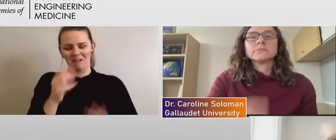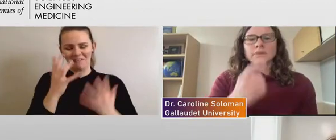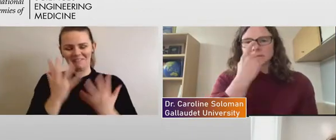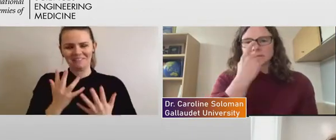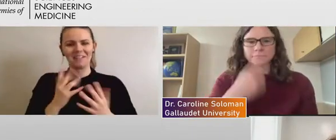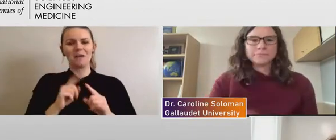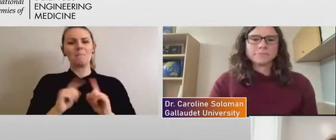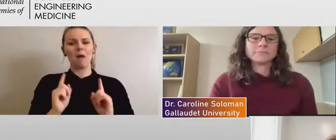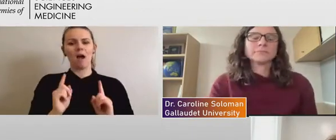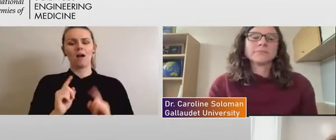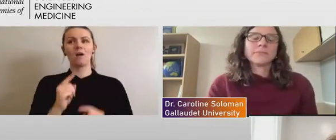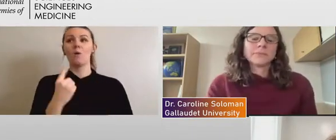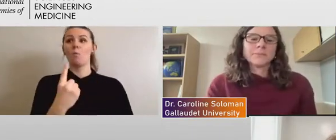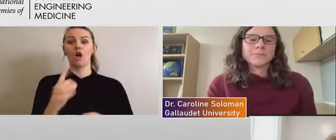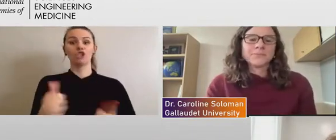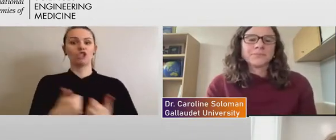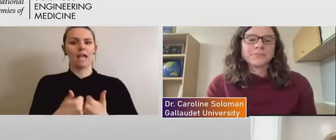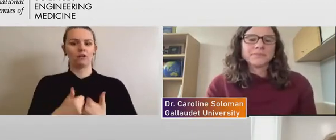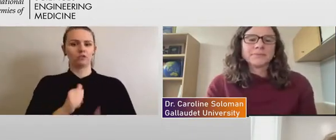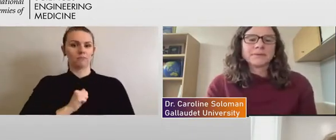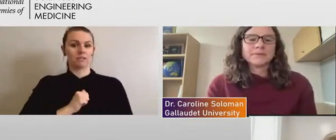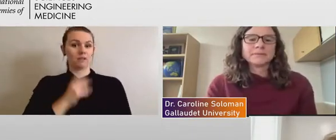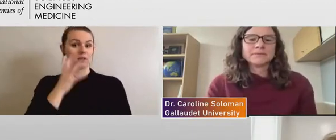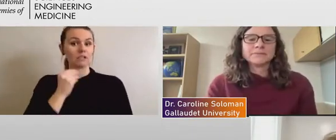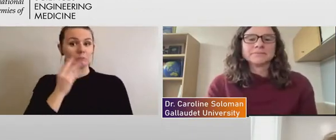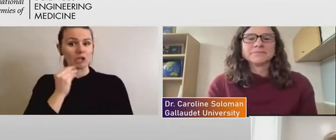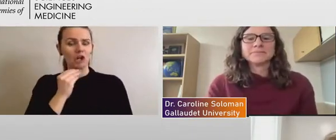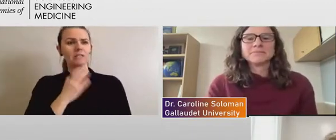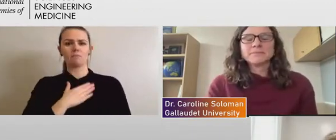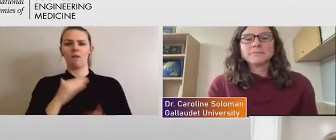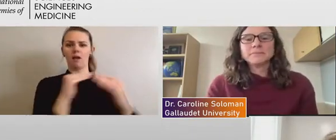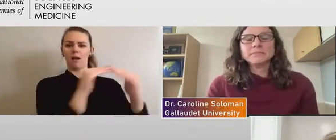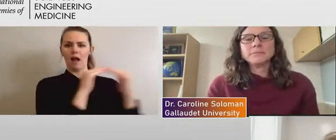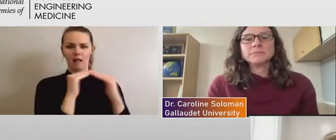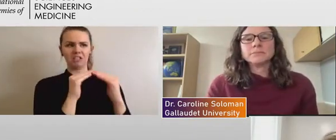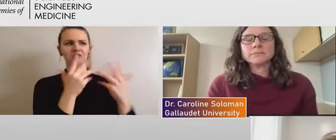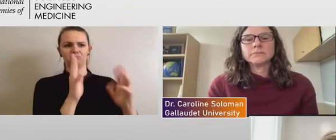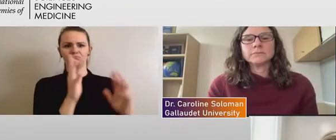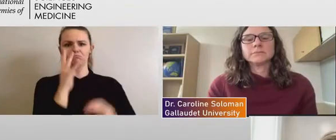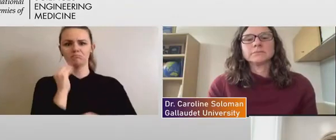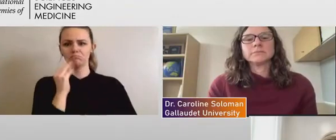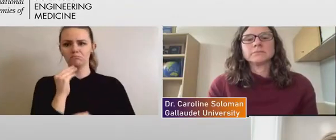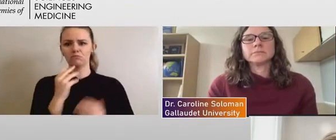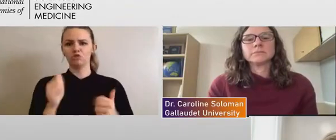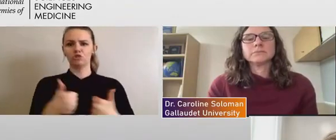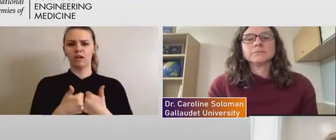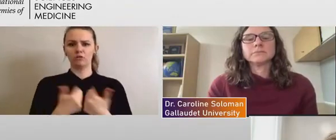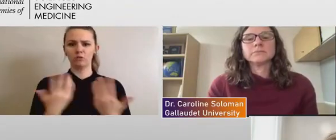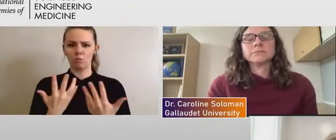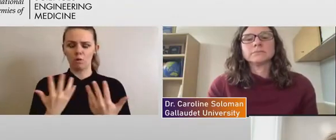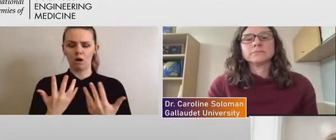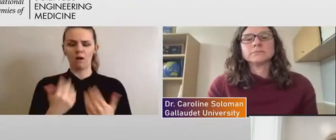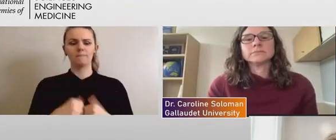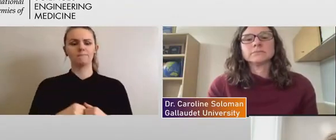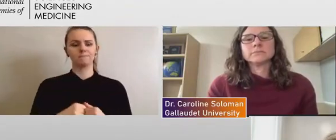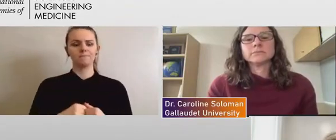that I've experienced and some colleagues have experienced is really getting buy-in from